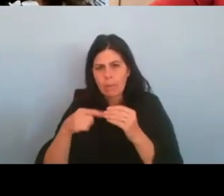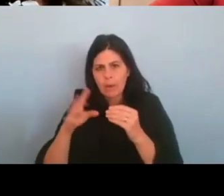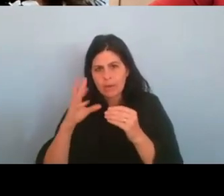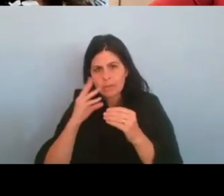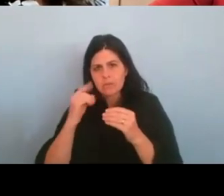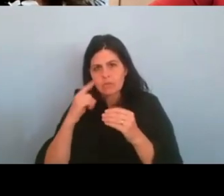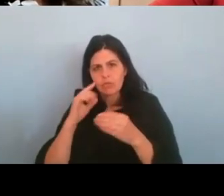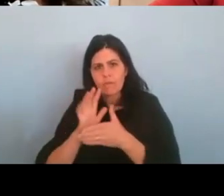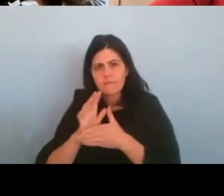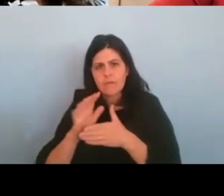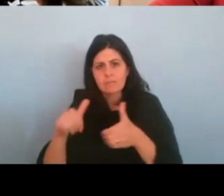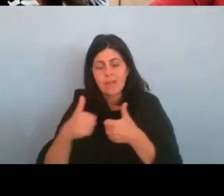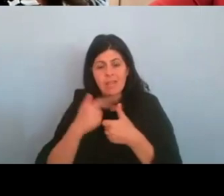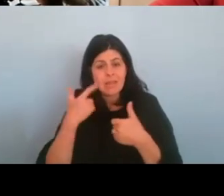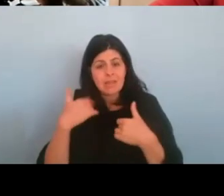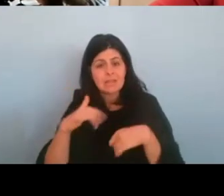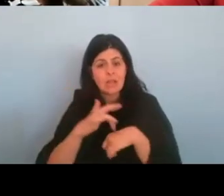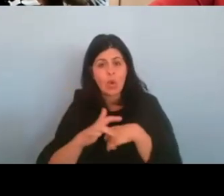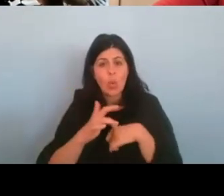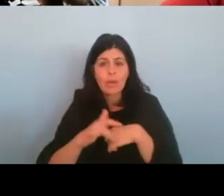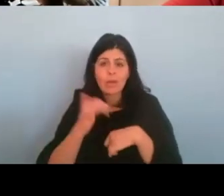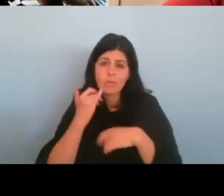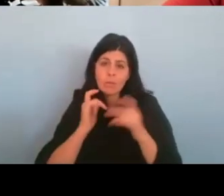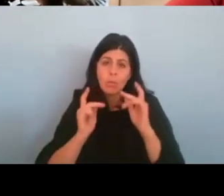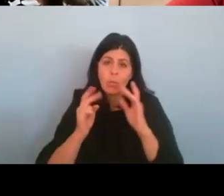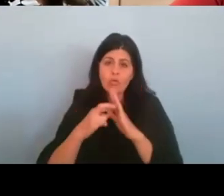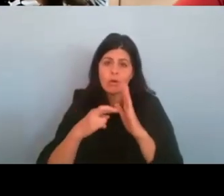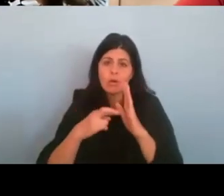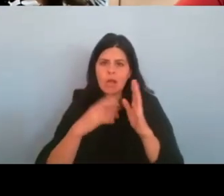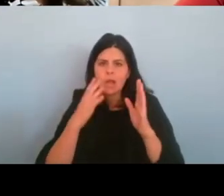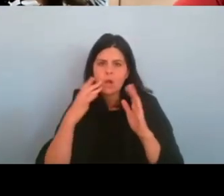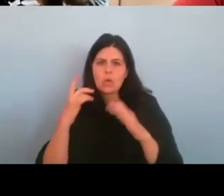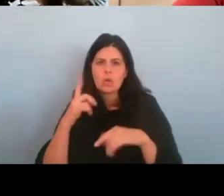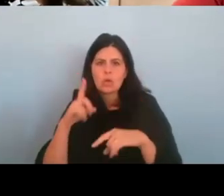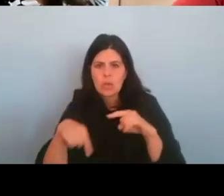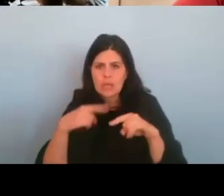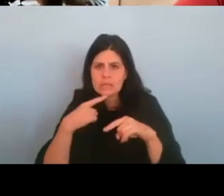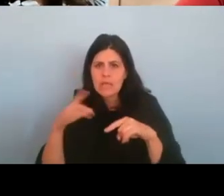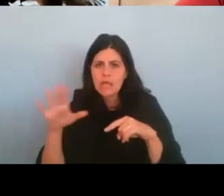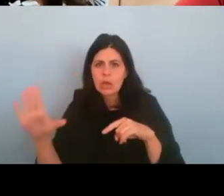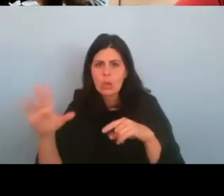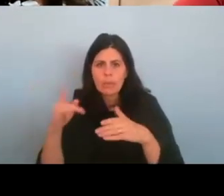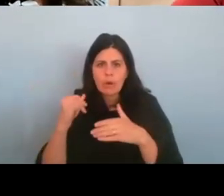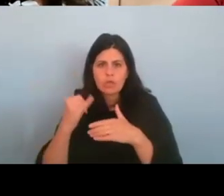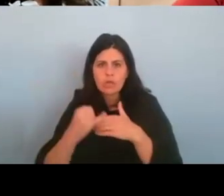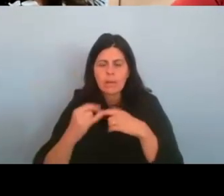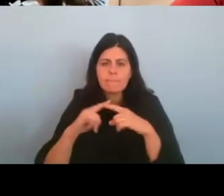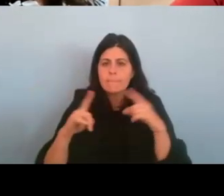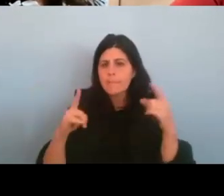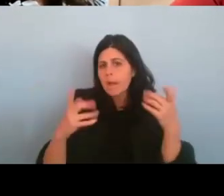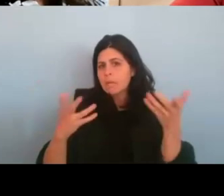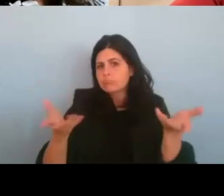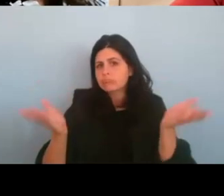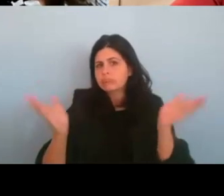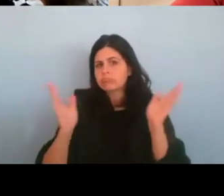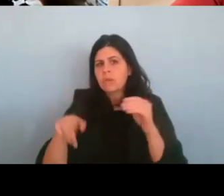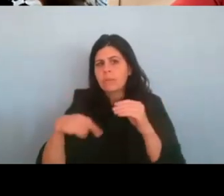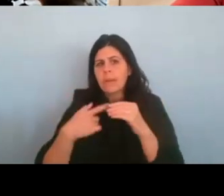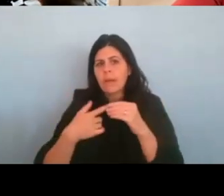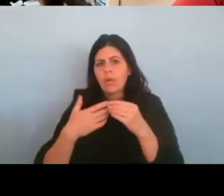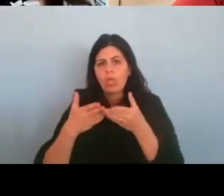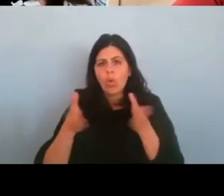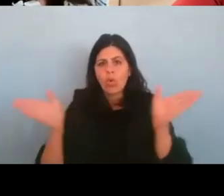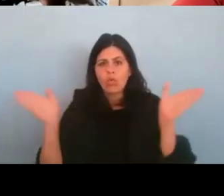for folks to register if they want to do their own films. I know you can't share about what your project is, but, you know, about the overall, you know,